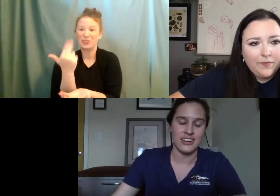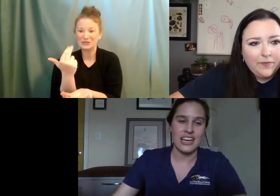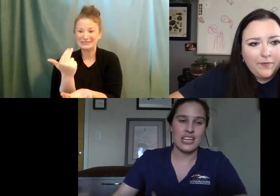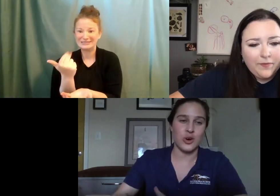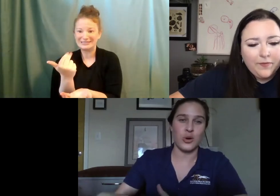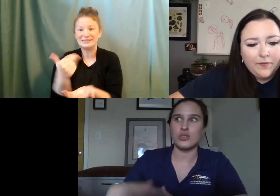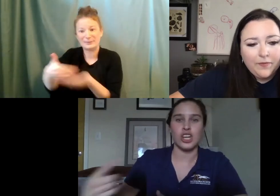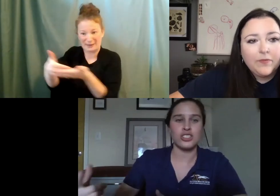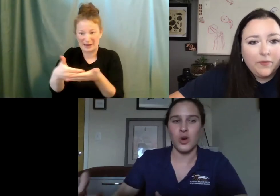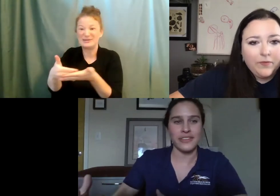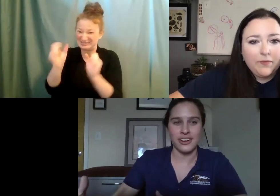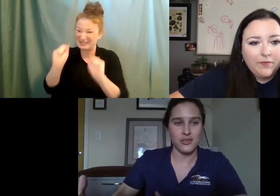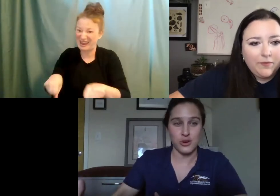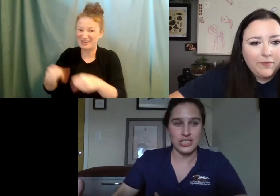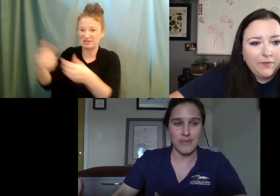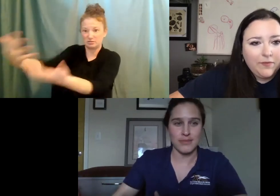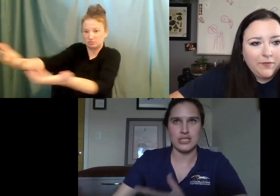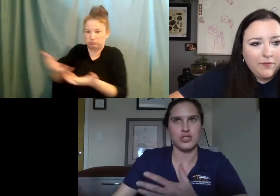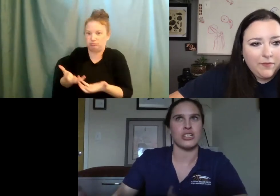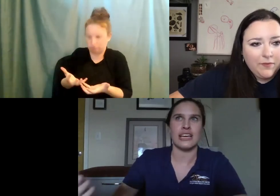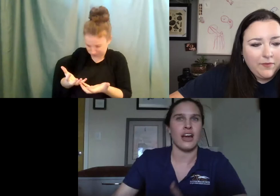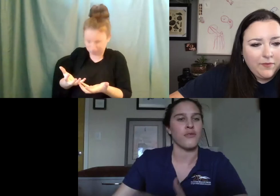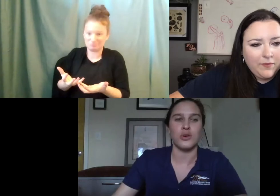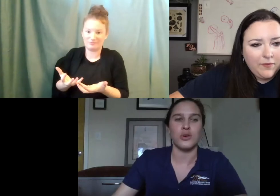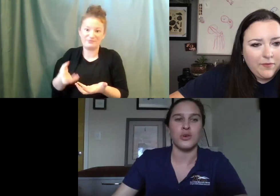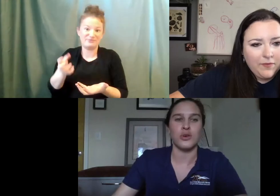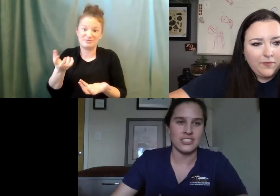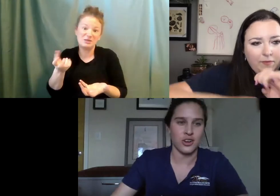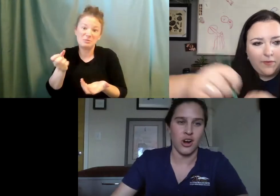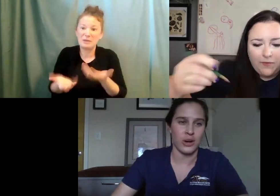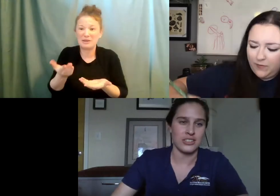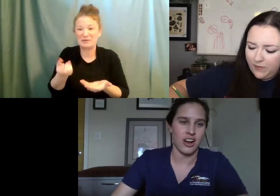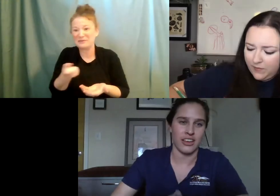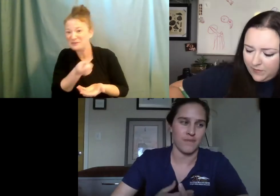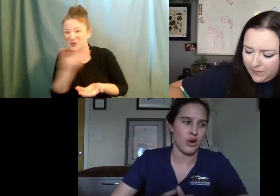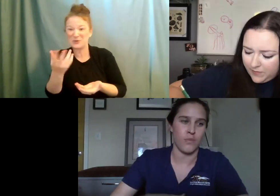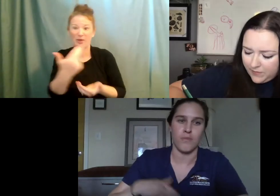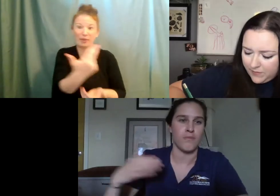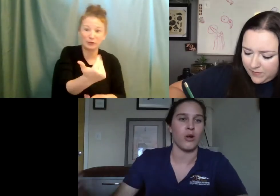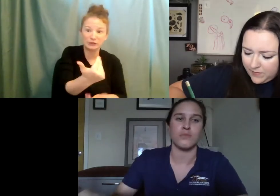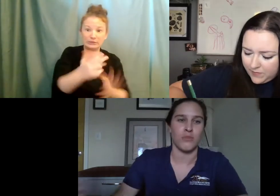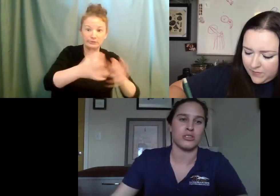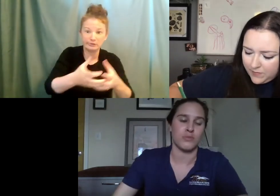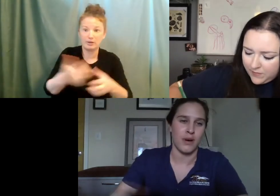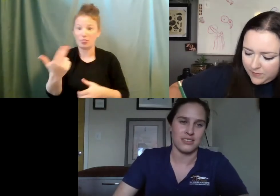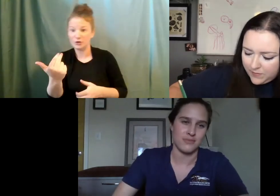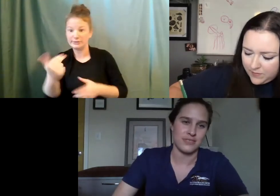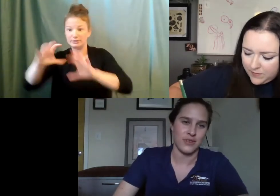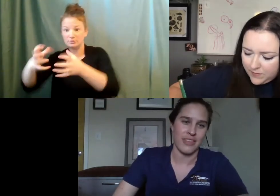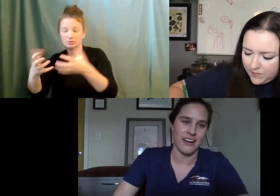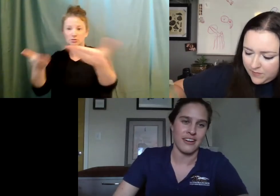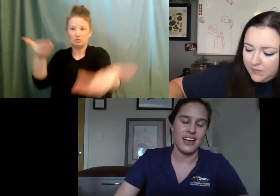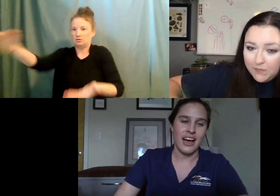single litter. So just one litter of 13 babies, you could get a few litters and you're already talking, you know, multiple, multiple